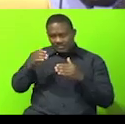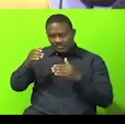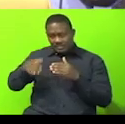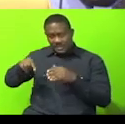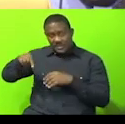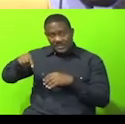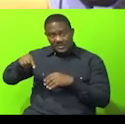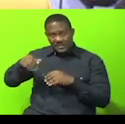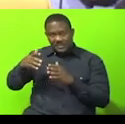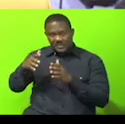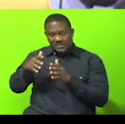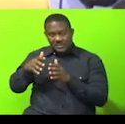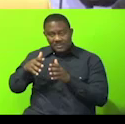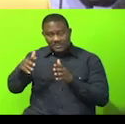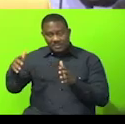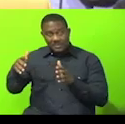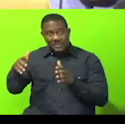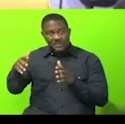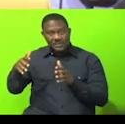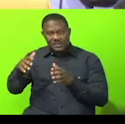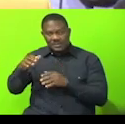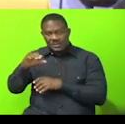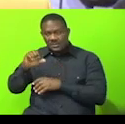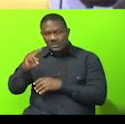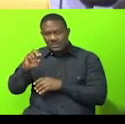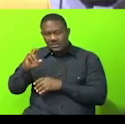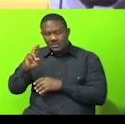majority caucus in